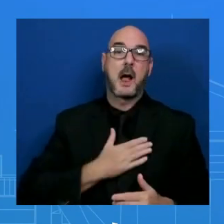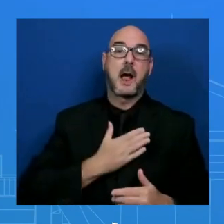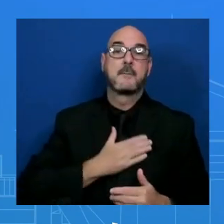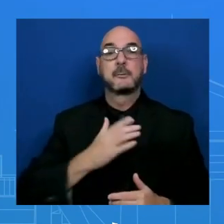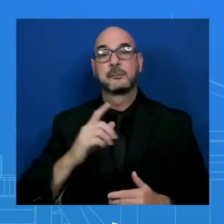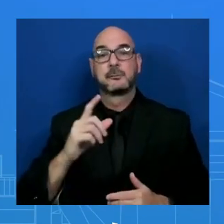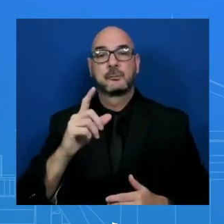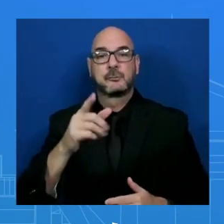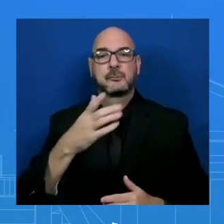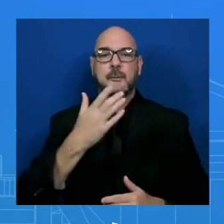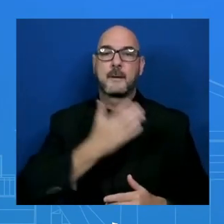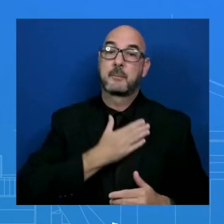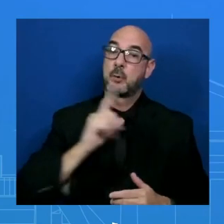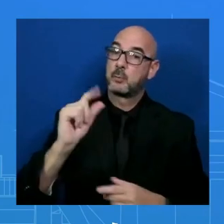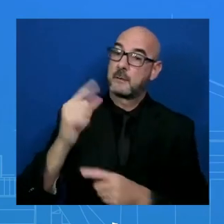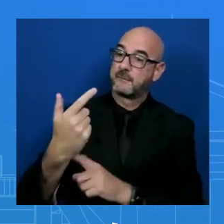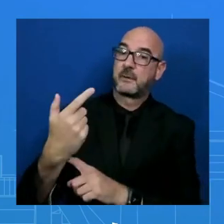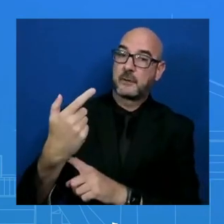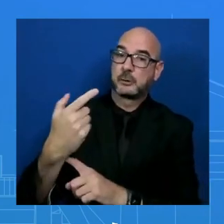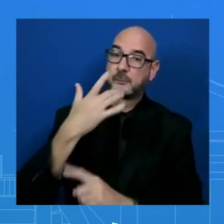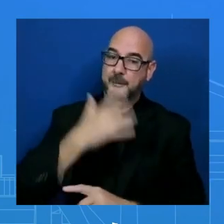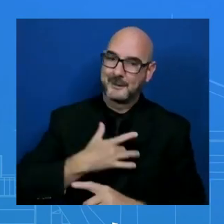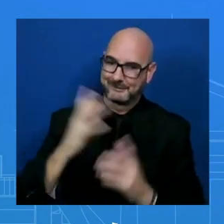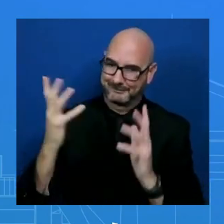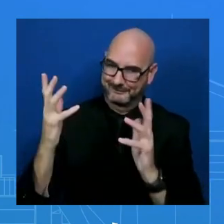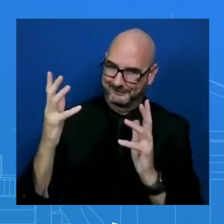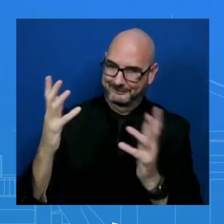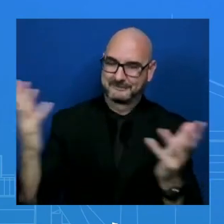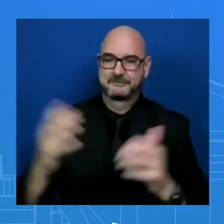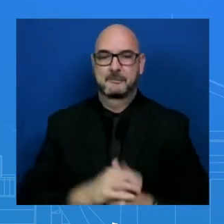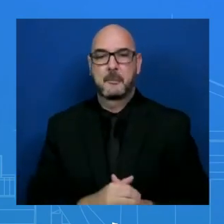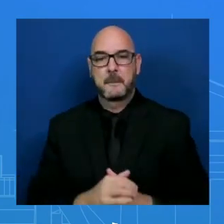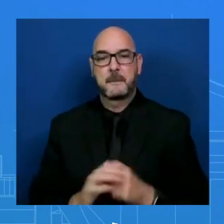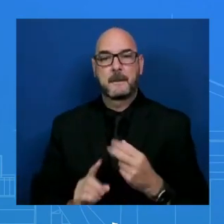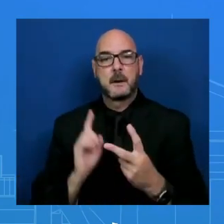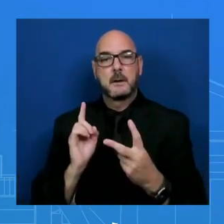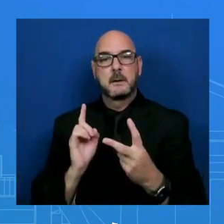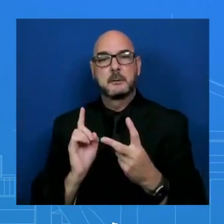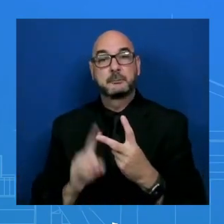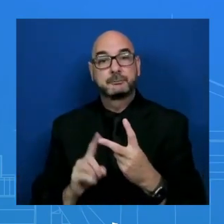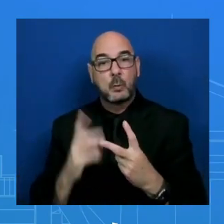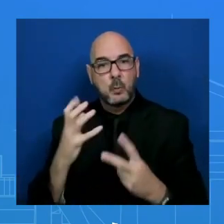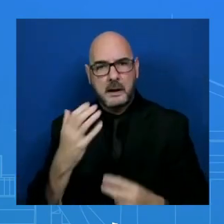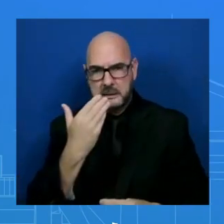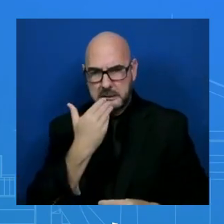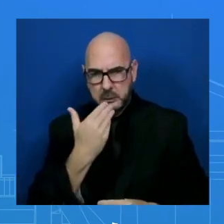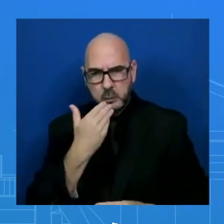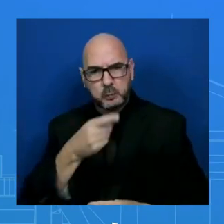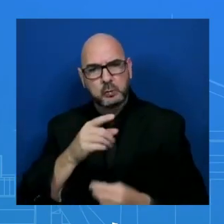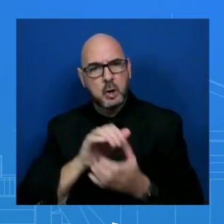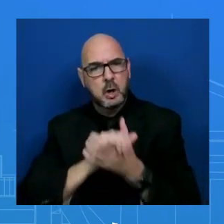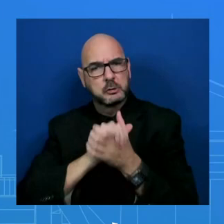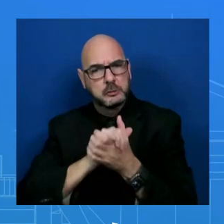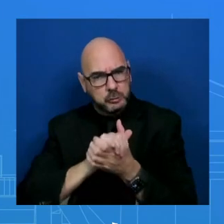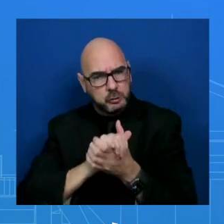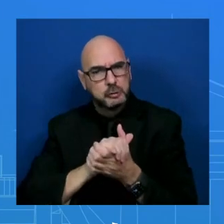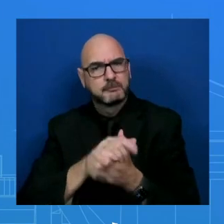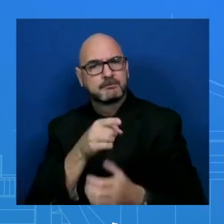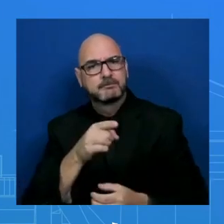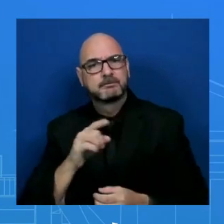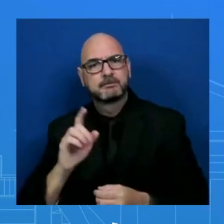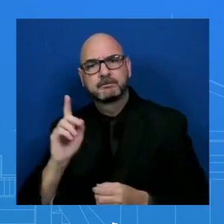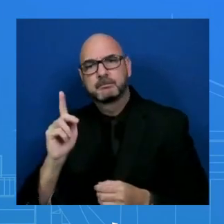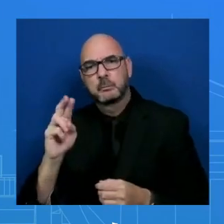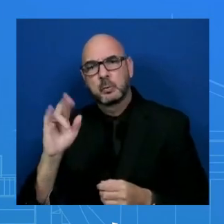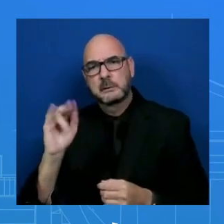And then the second thing is I want to say – I want to say congratulations here to Kristen Welker. On her